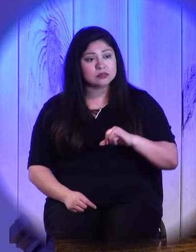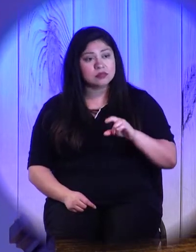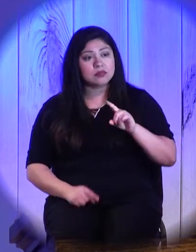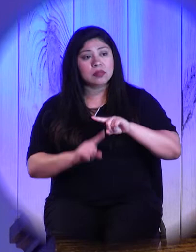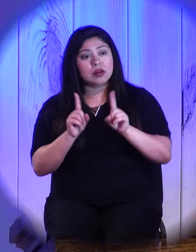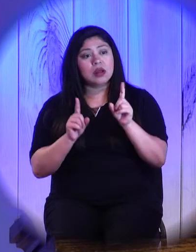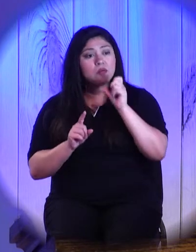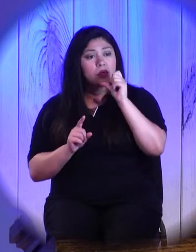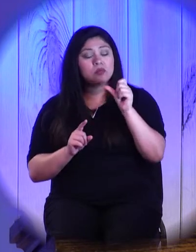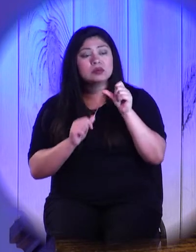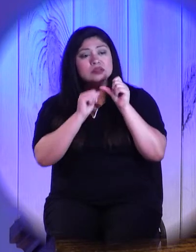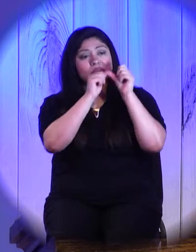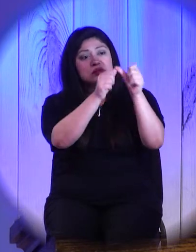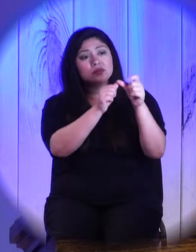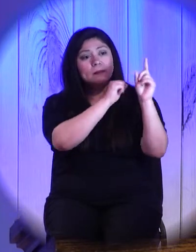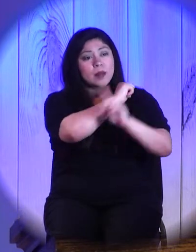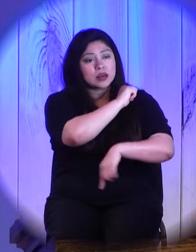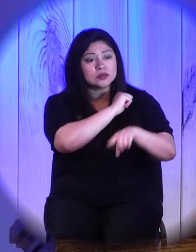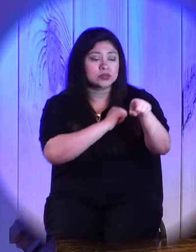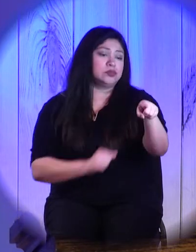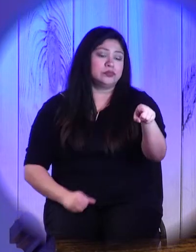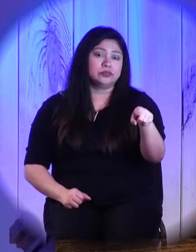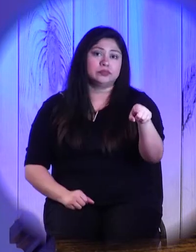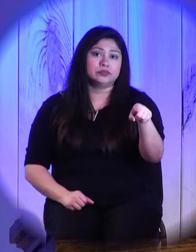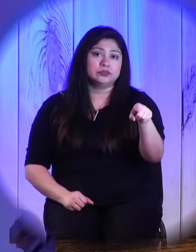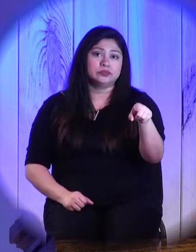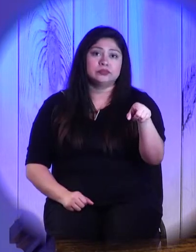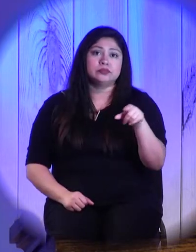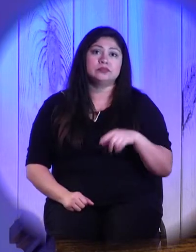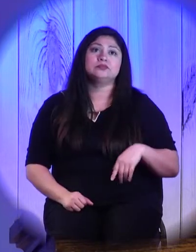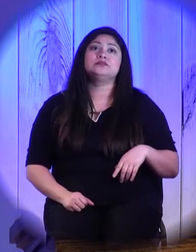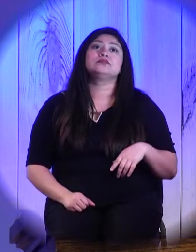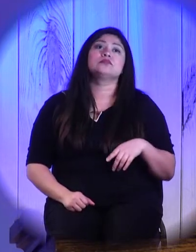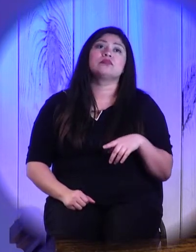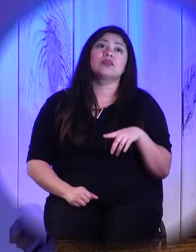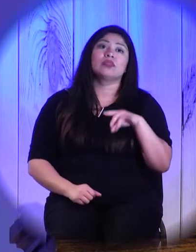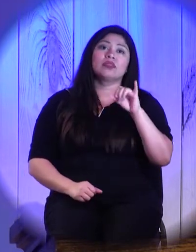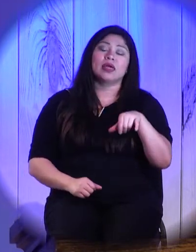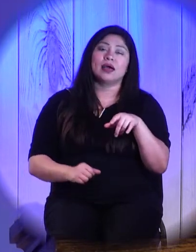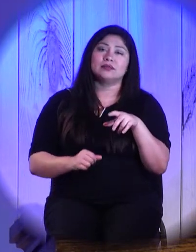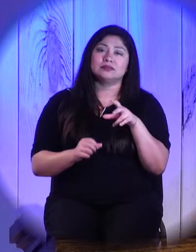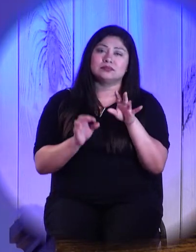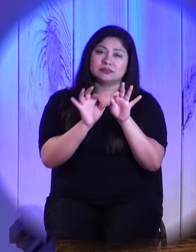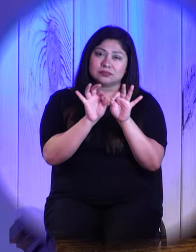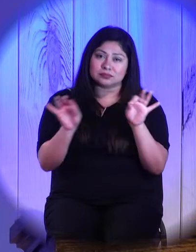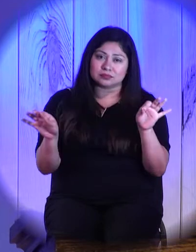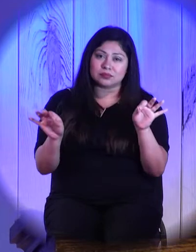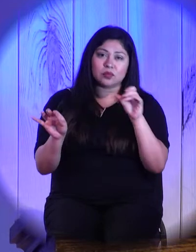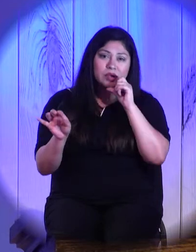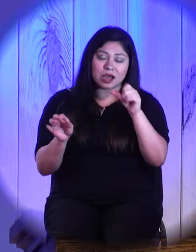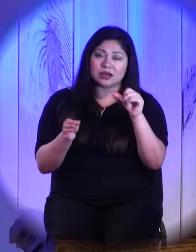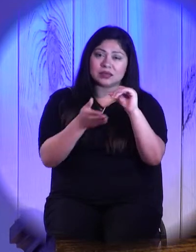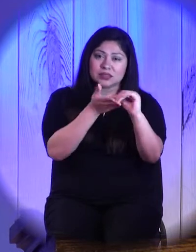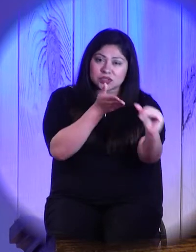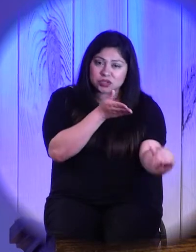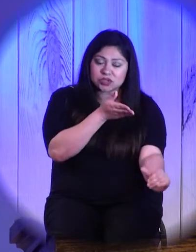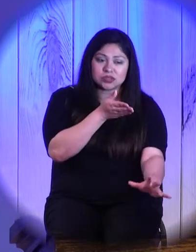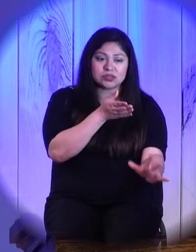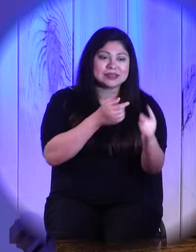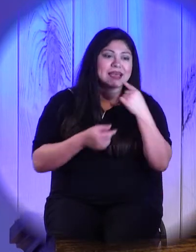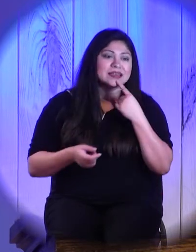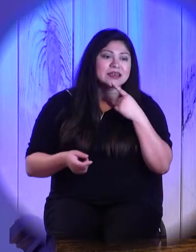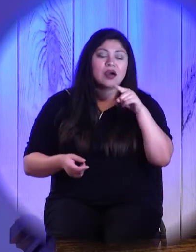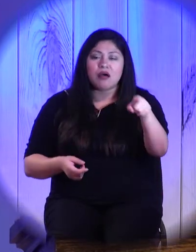you. There is in that very phrasing, this idea that we aren't excusing wrongdoing. We aren't pretending